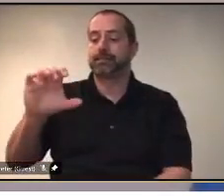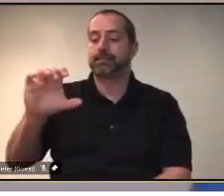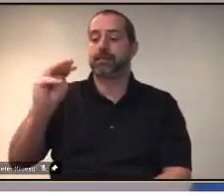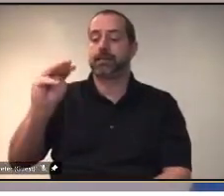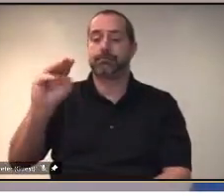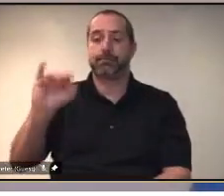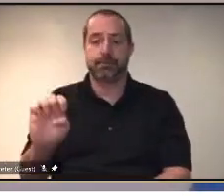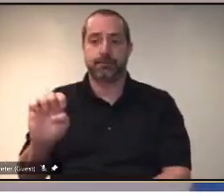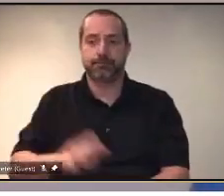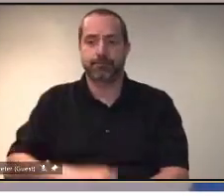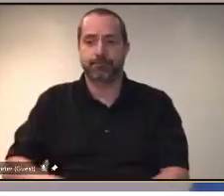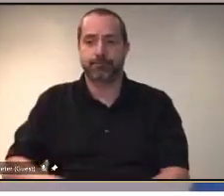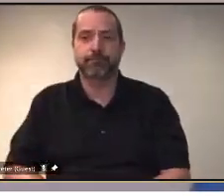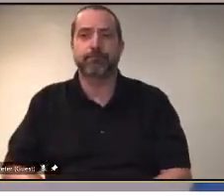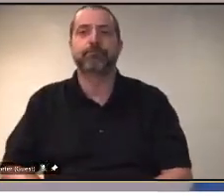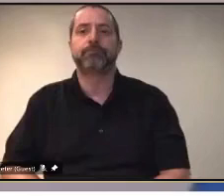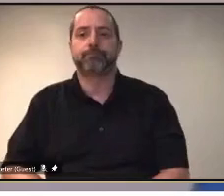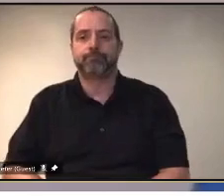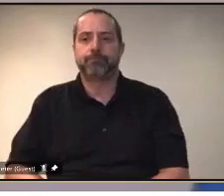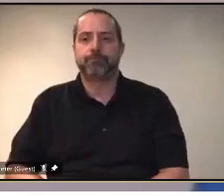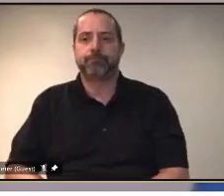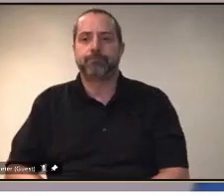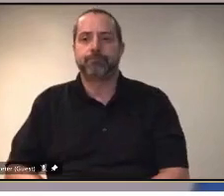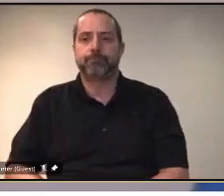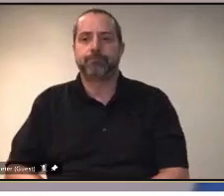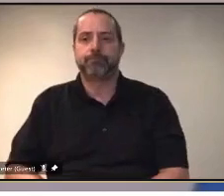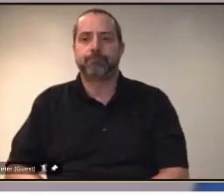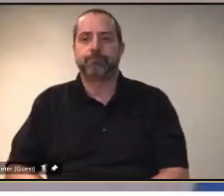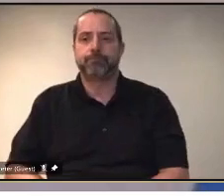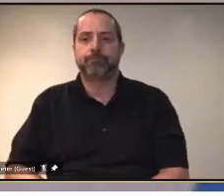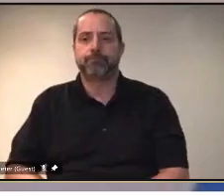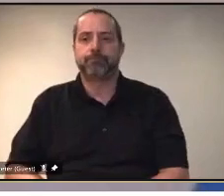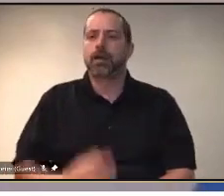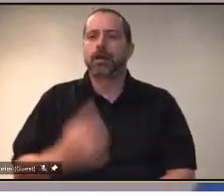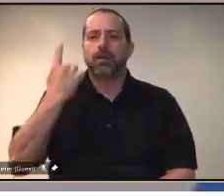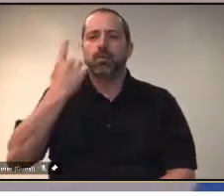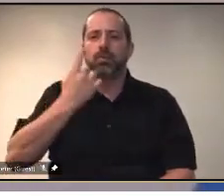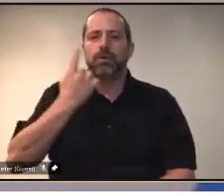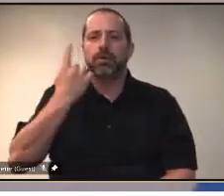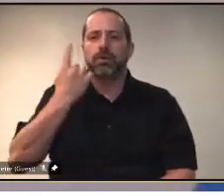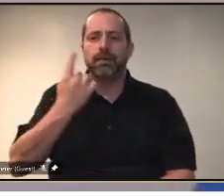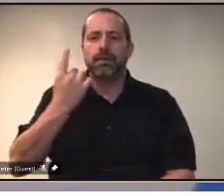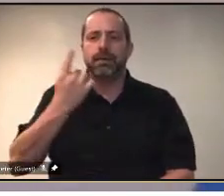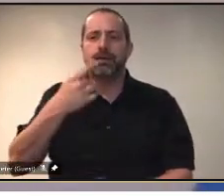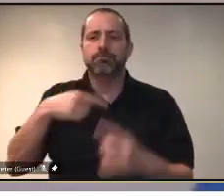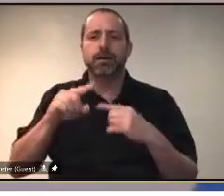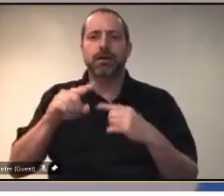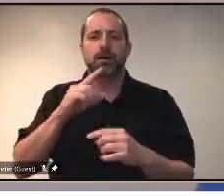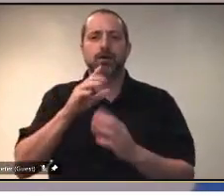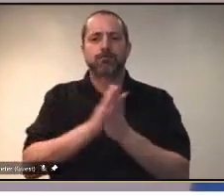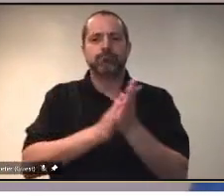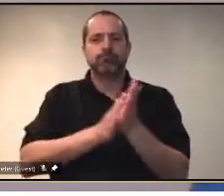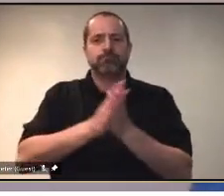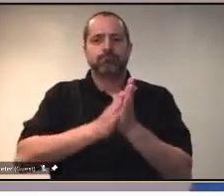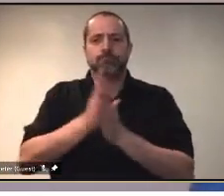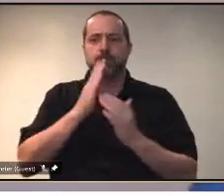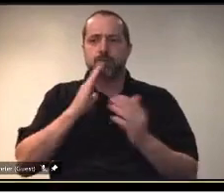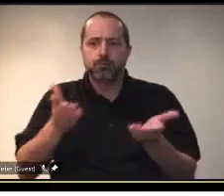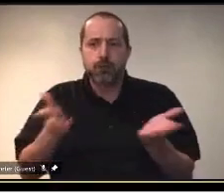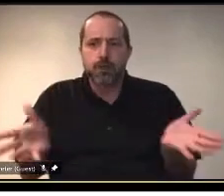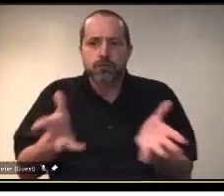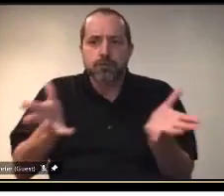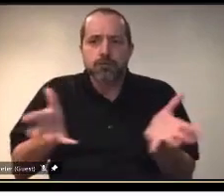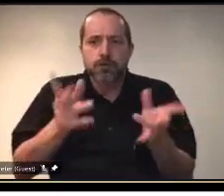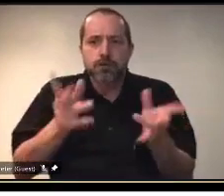Hi, I'm just wondering about incentives for vaccinations. There's definitely been a